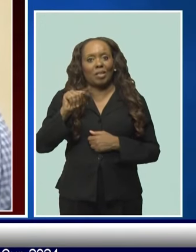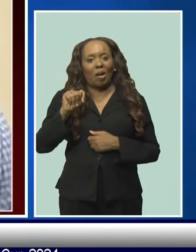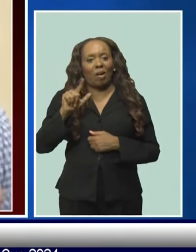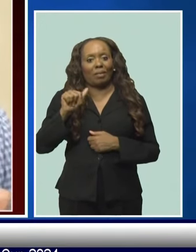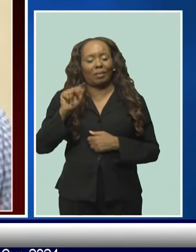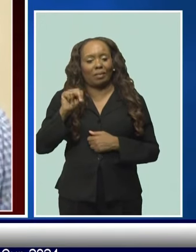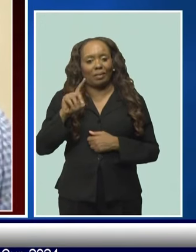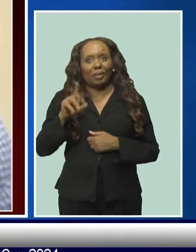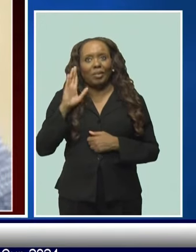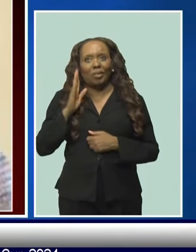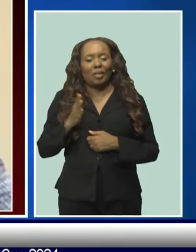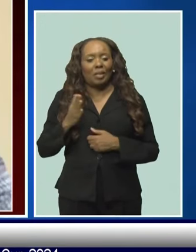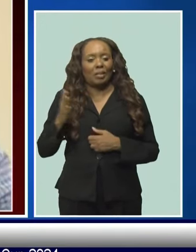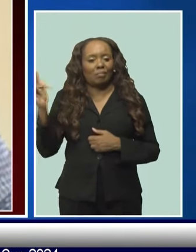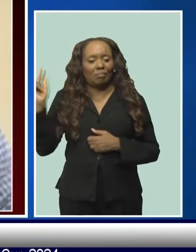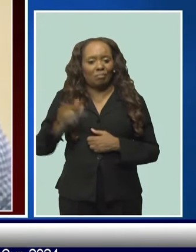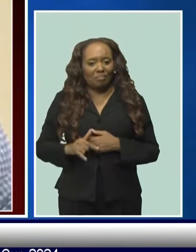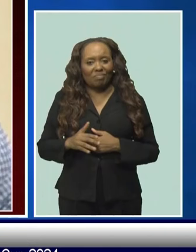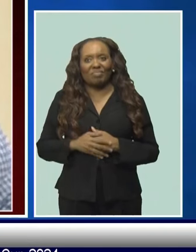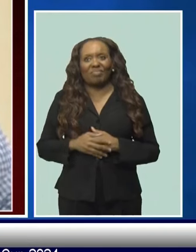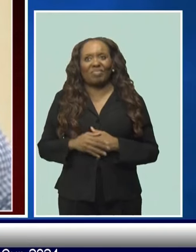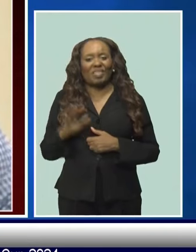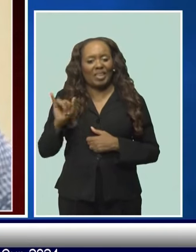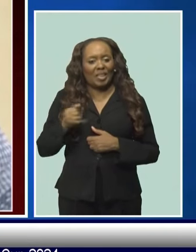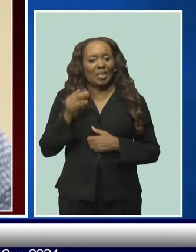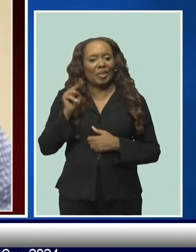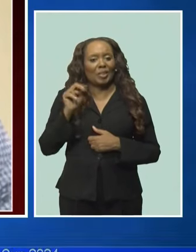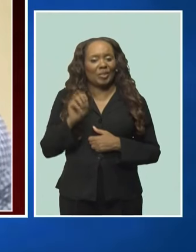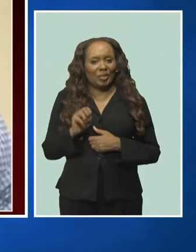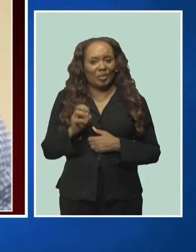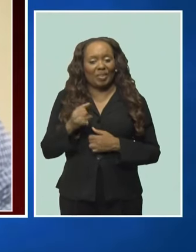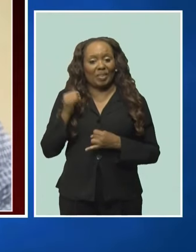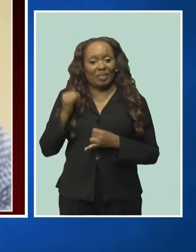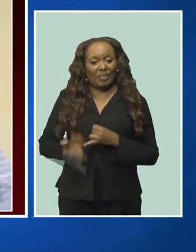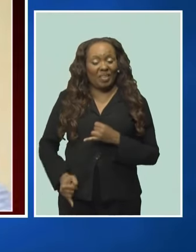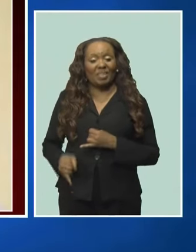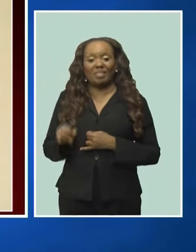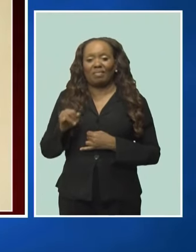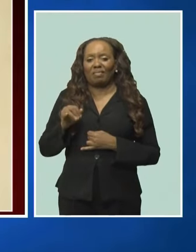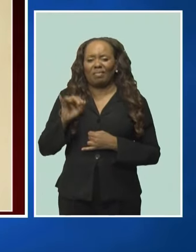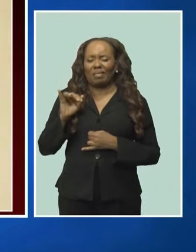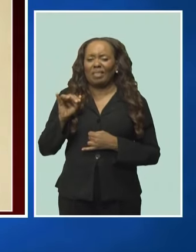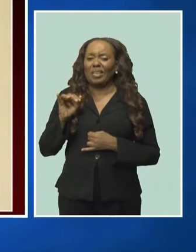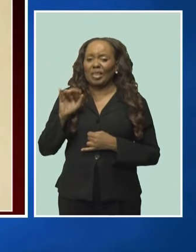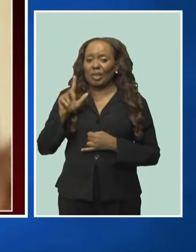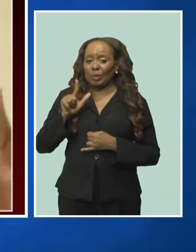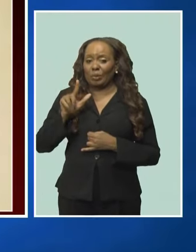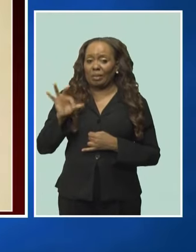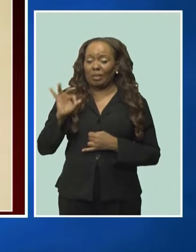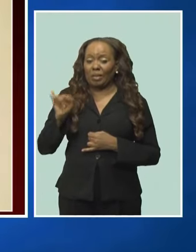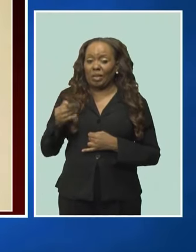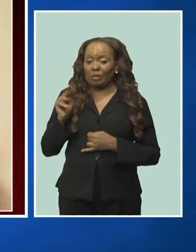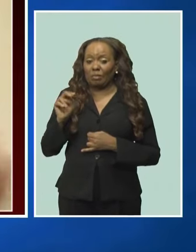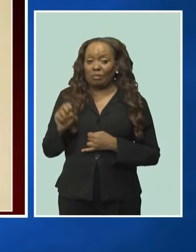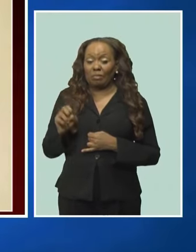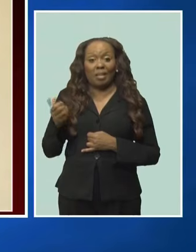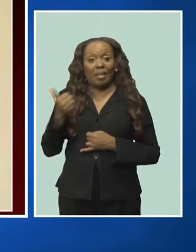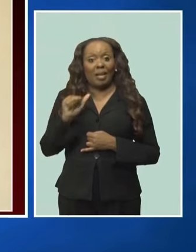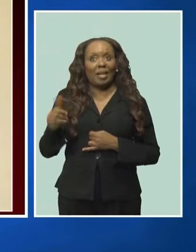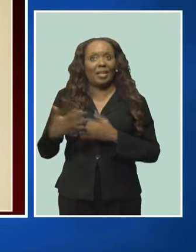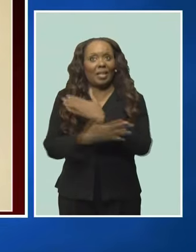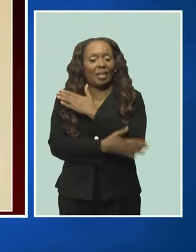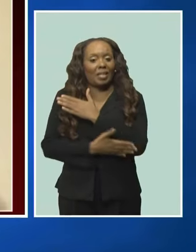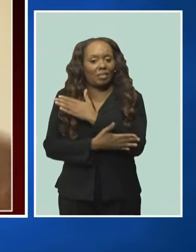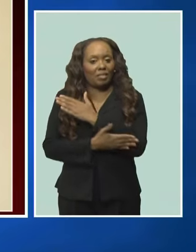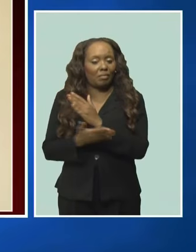the 1st of June, they're coming a little bit before, and the final is on the 29th of June. So just imagine any of these countries getting through